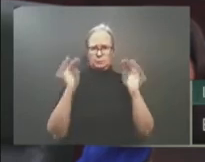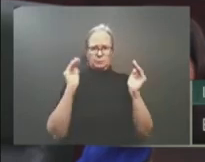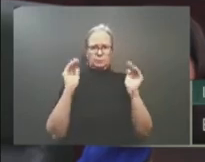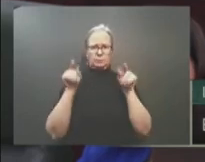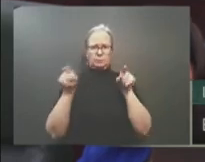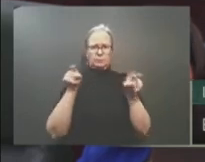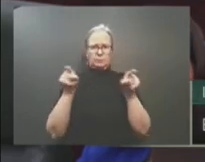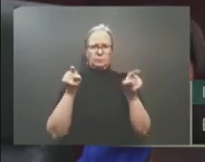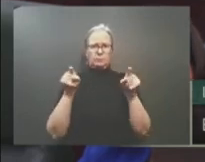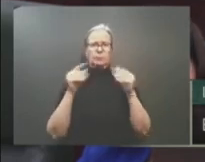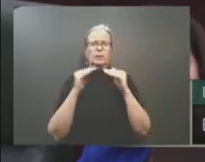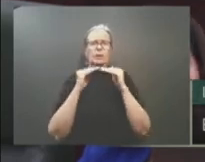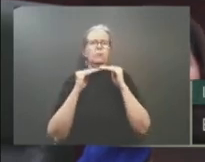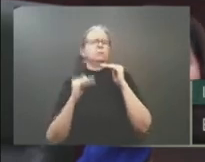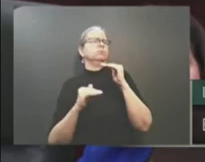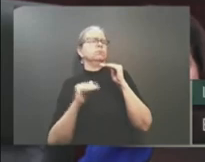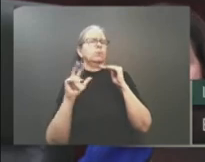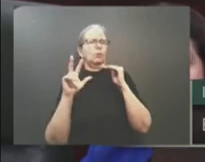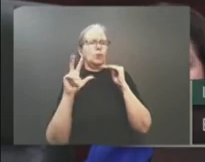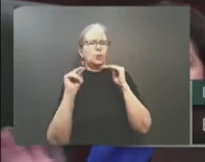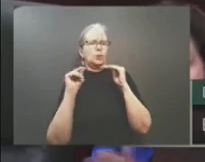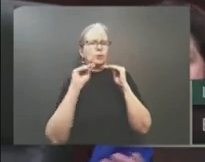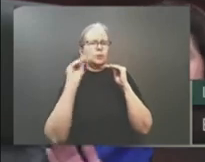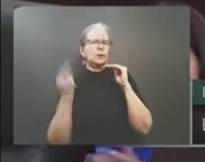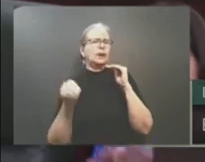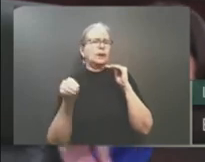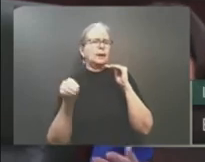lowest in all of Canada by a long shot.